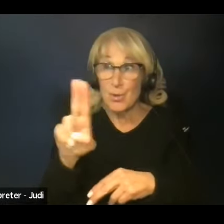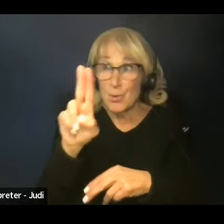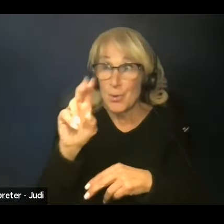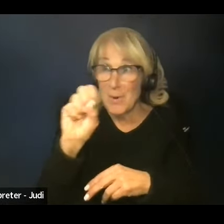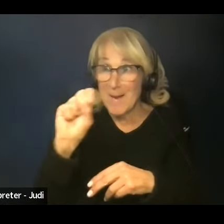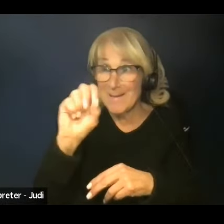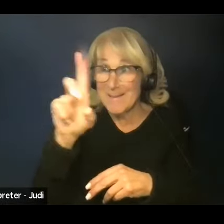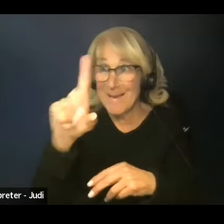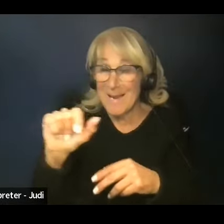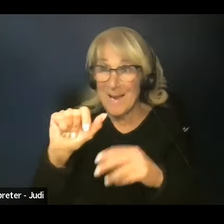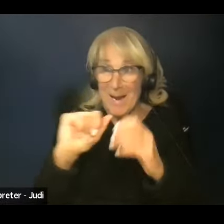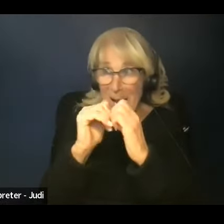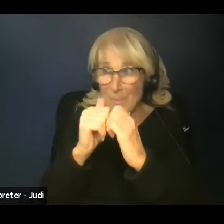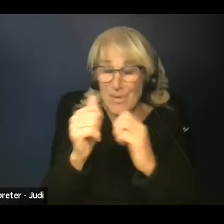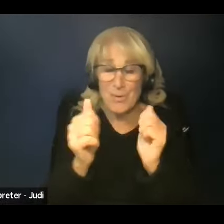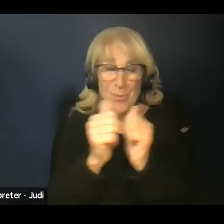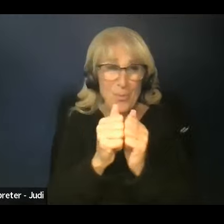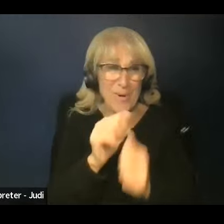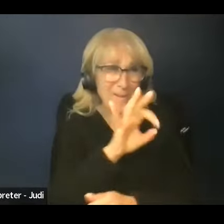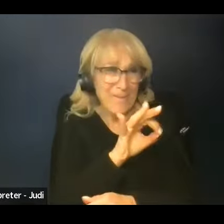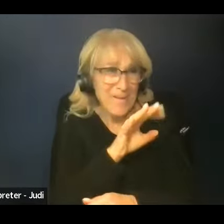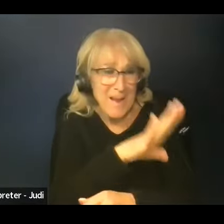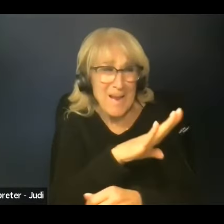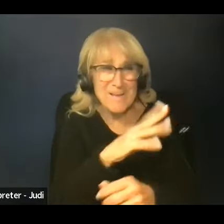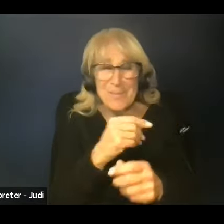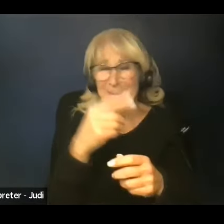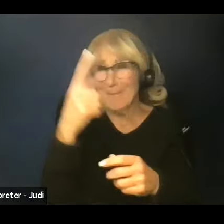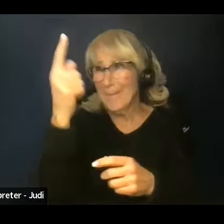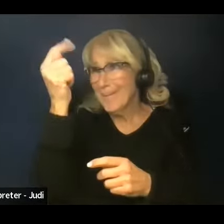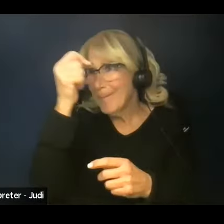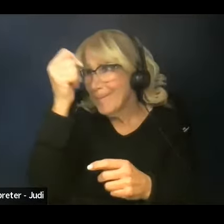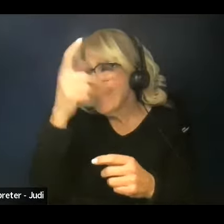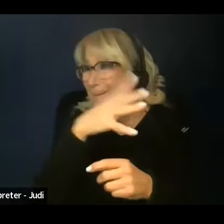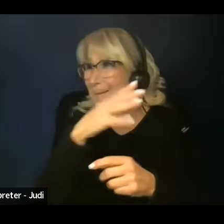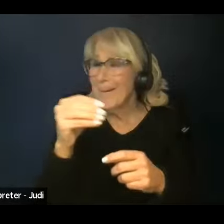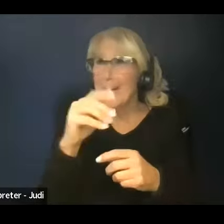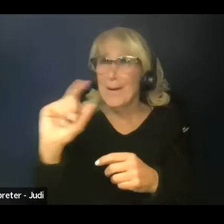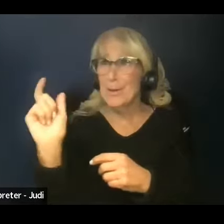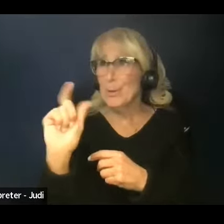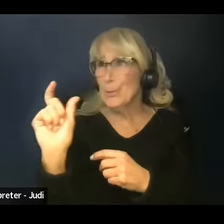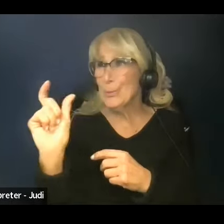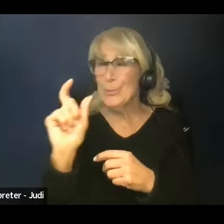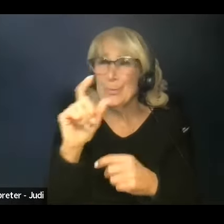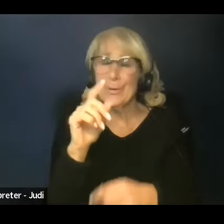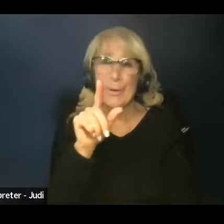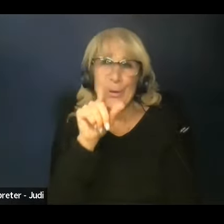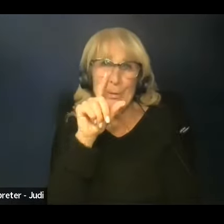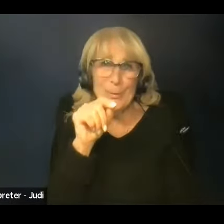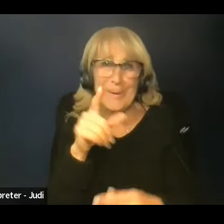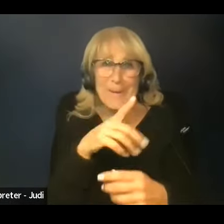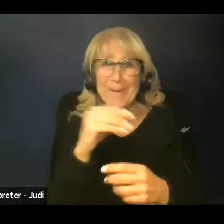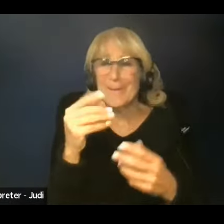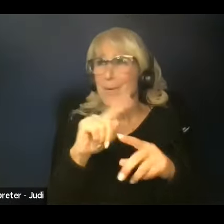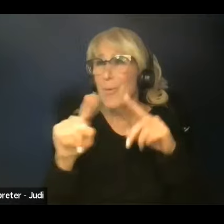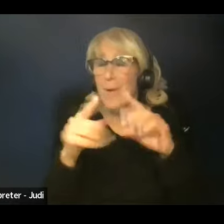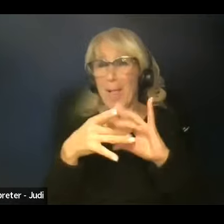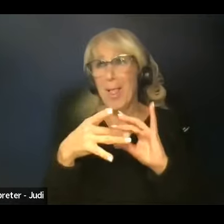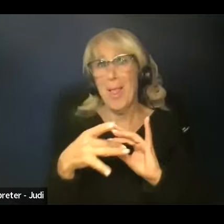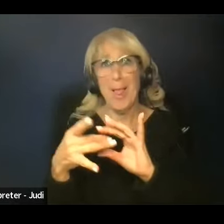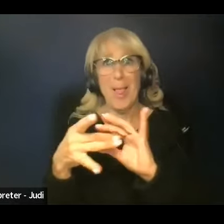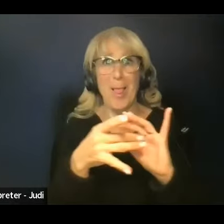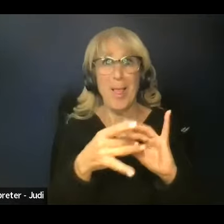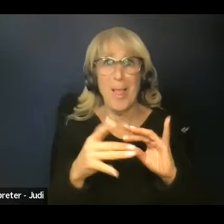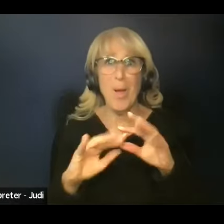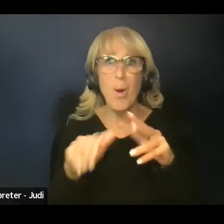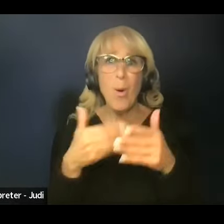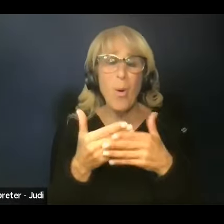with the Facebook philosophers, the Twitter theologist, you know, it's just good. We have all these voices.